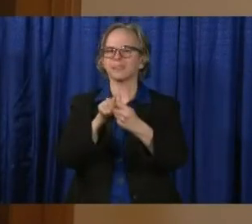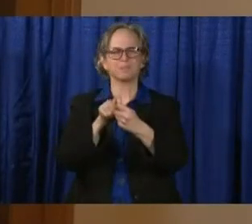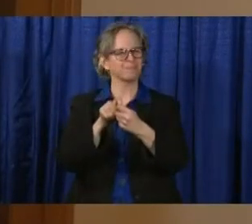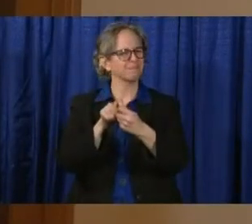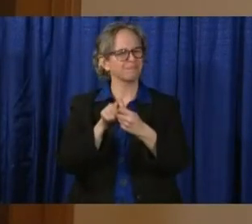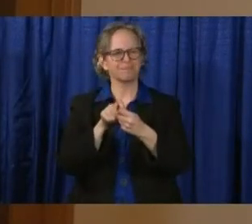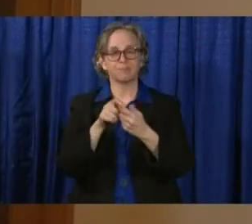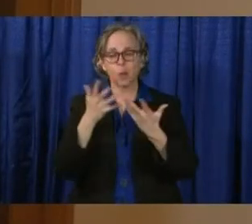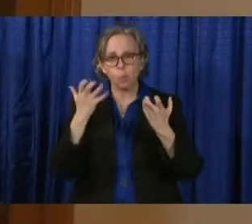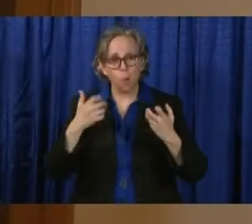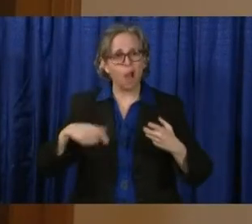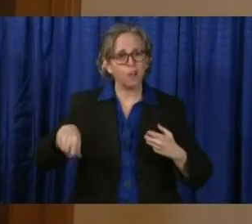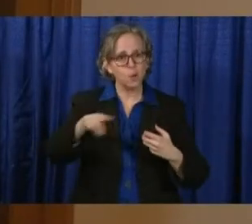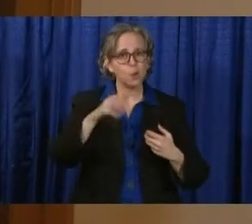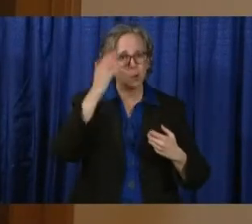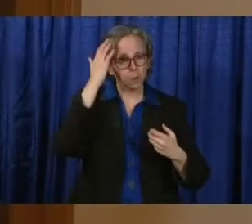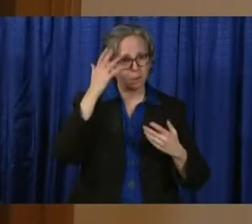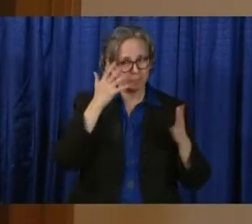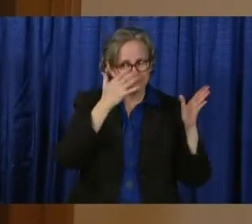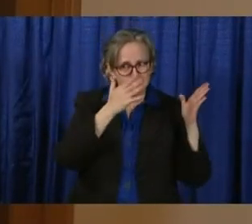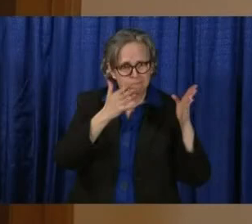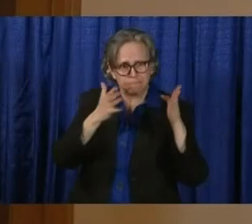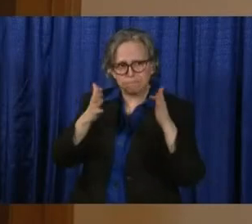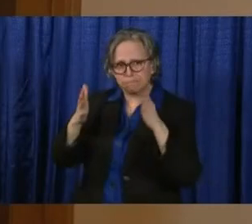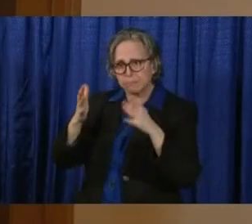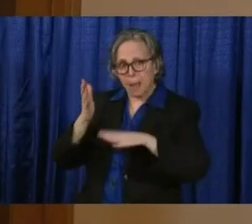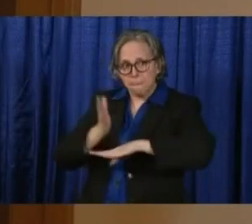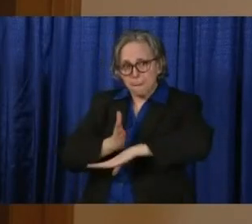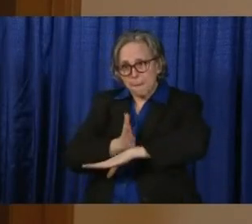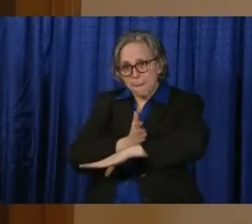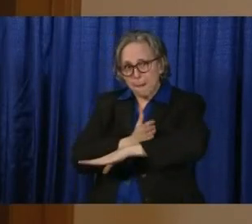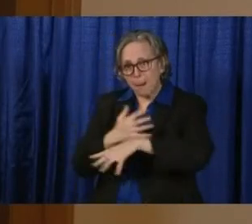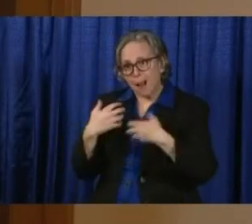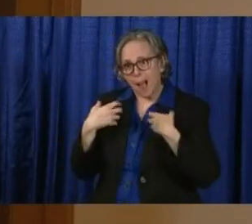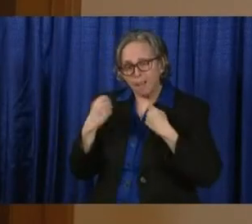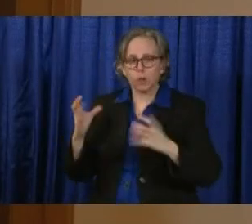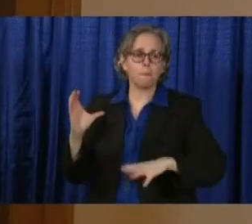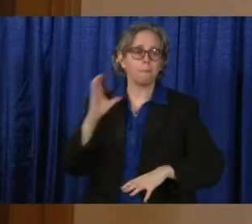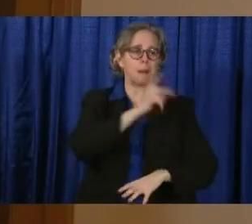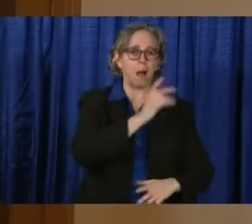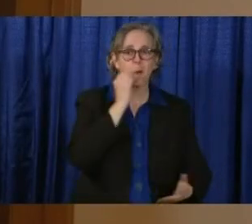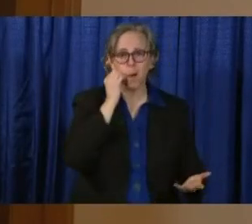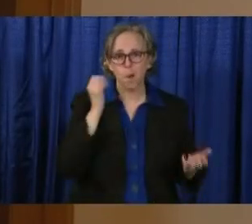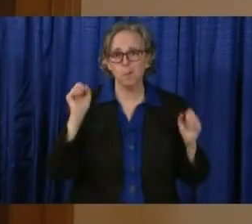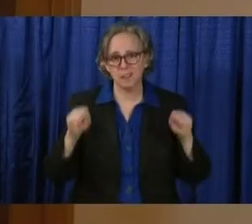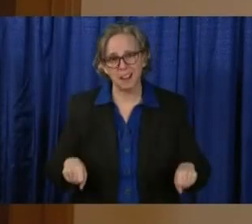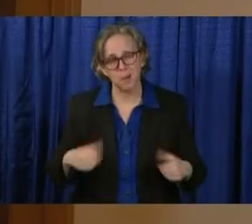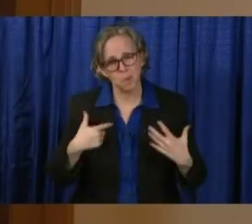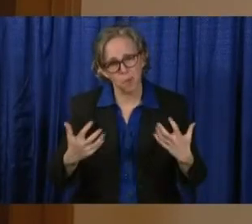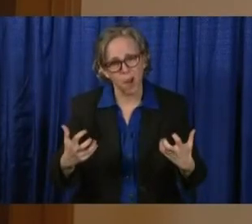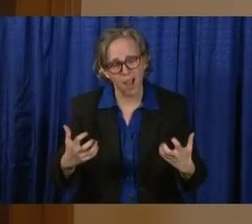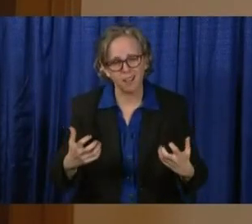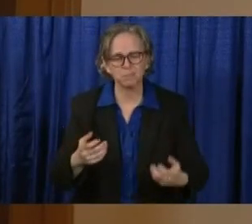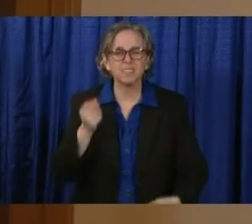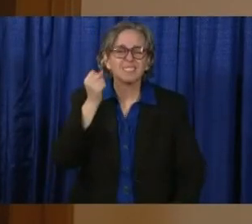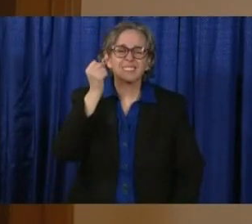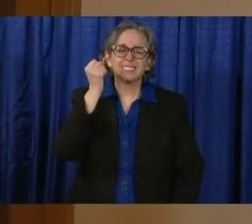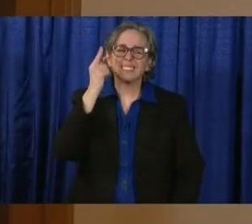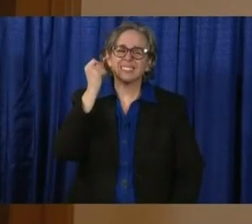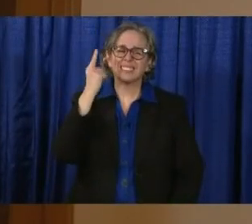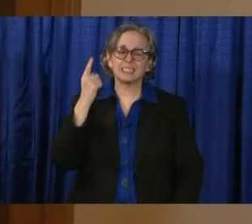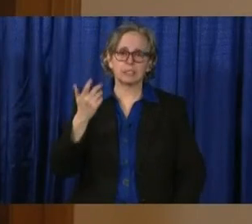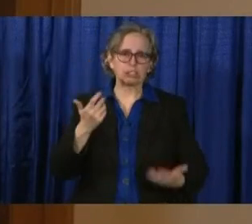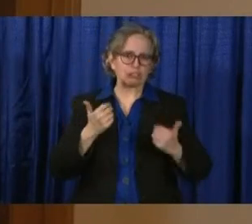recovery and get us back to life as we want to return. But know that we are working on